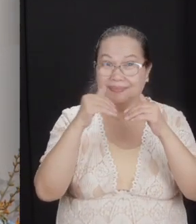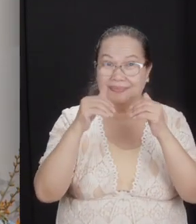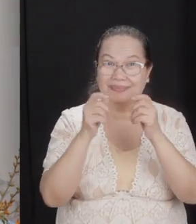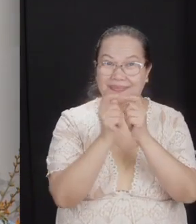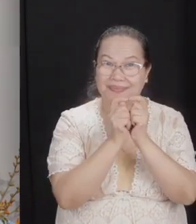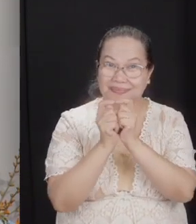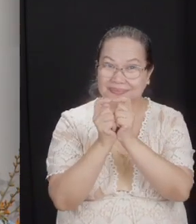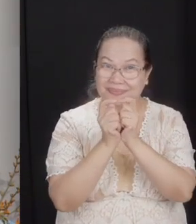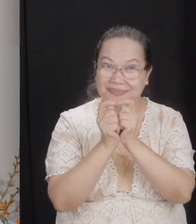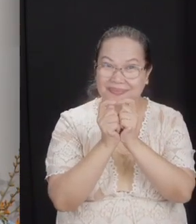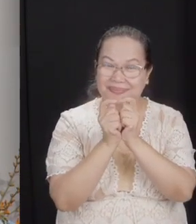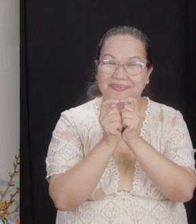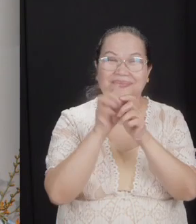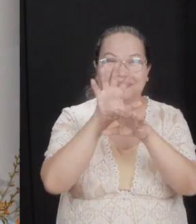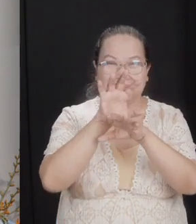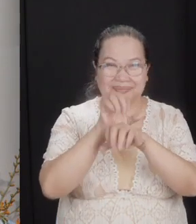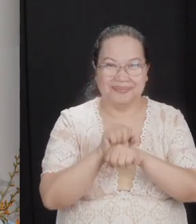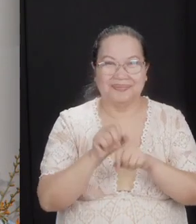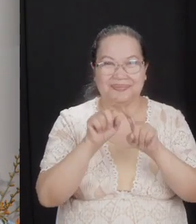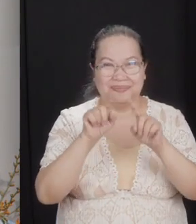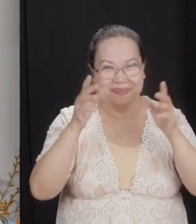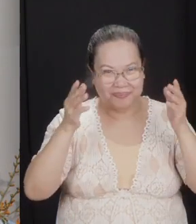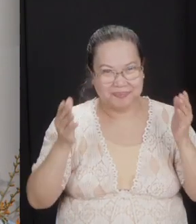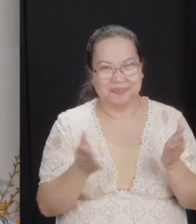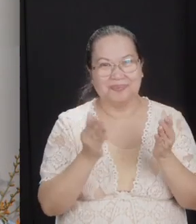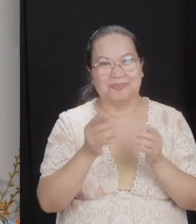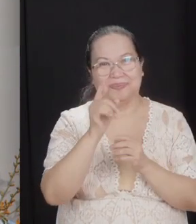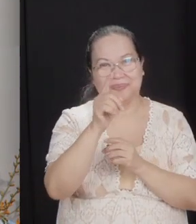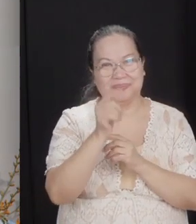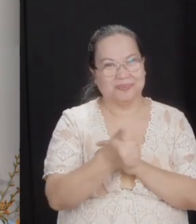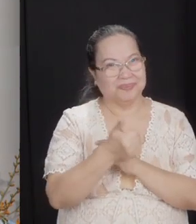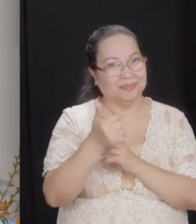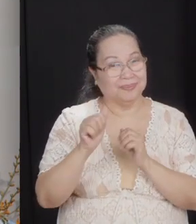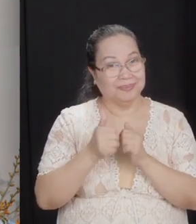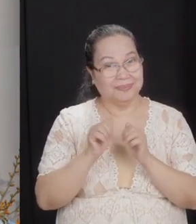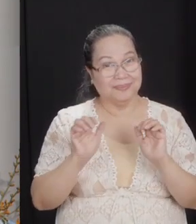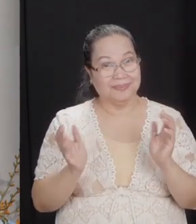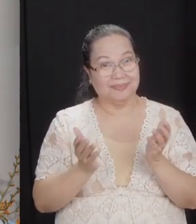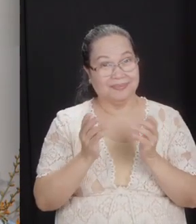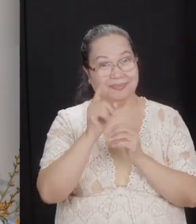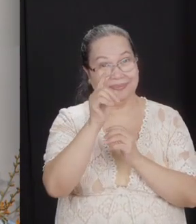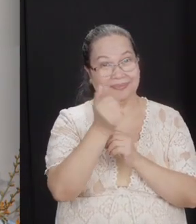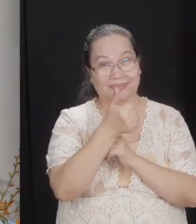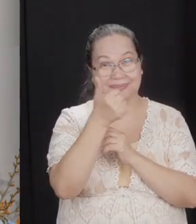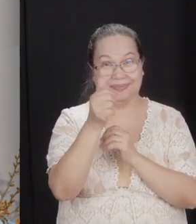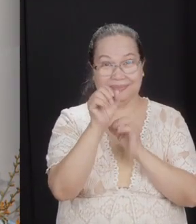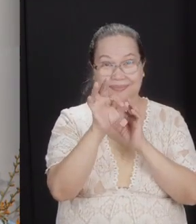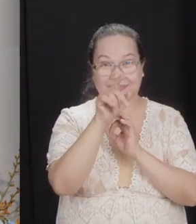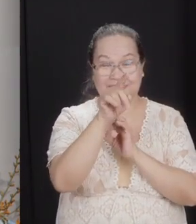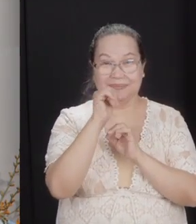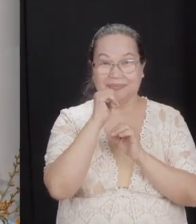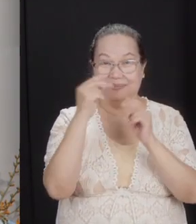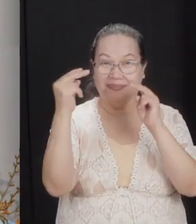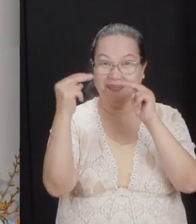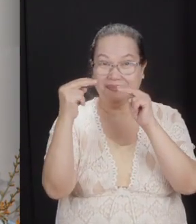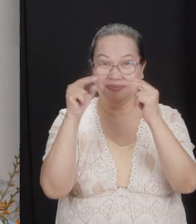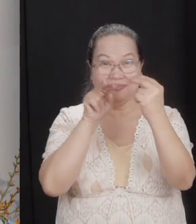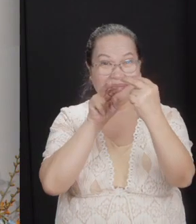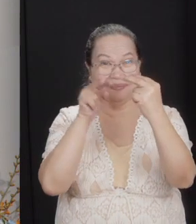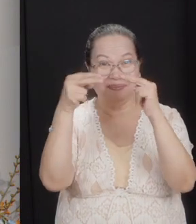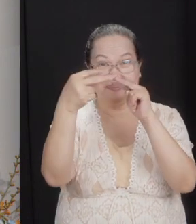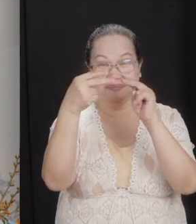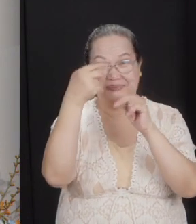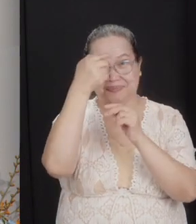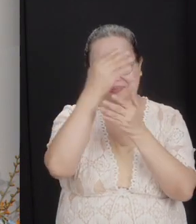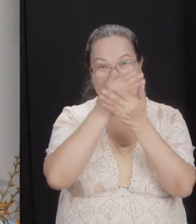as is the habit of some, but encouraging one another, how can we encourage one another if we're not seeing each other because some of